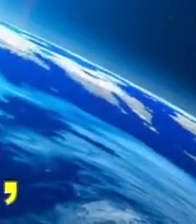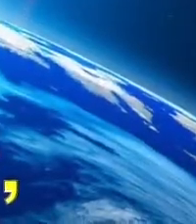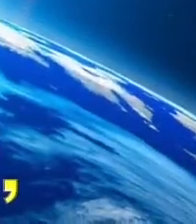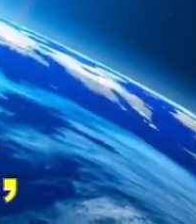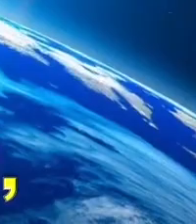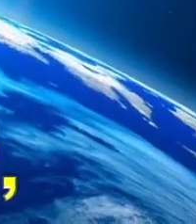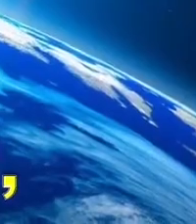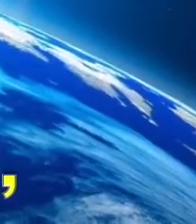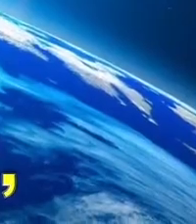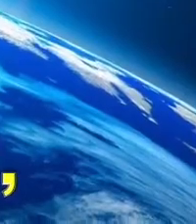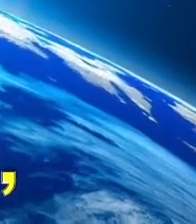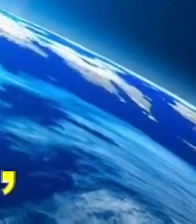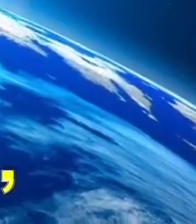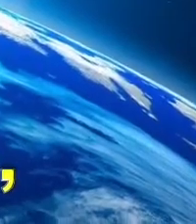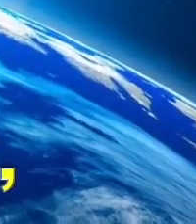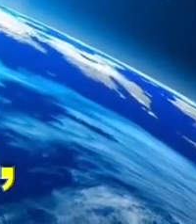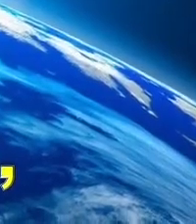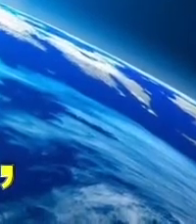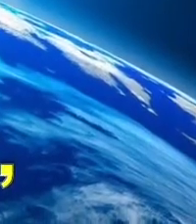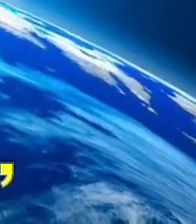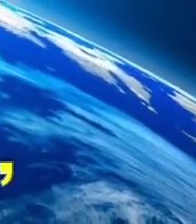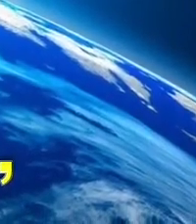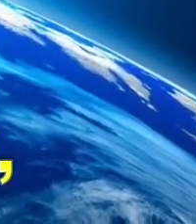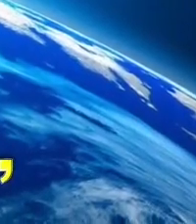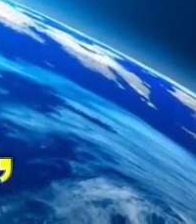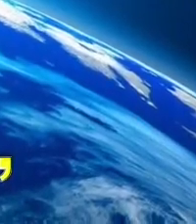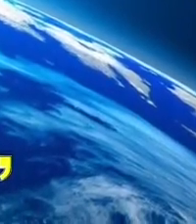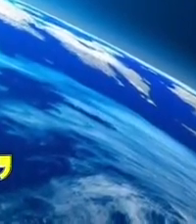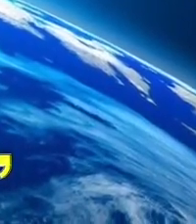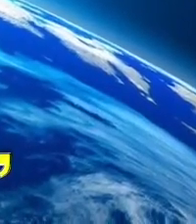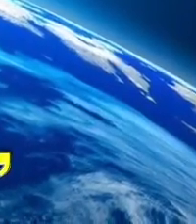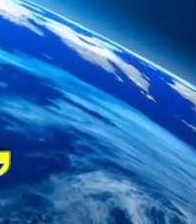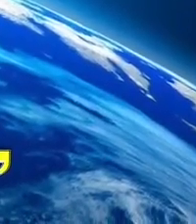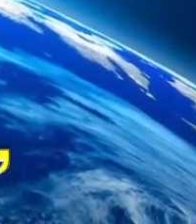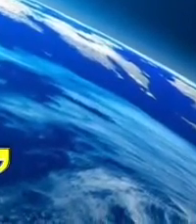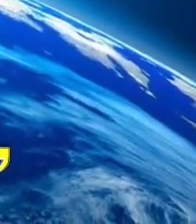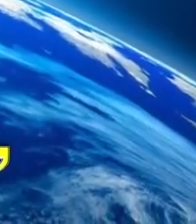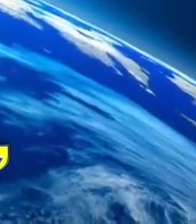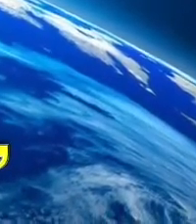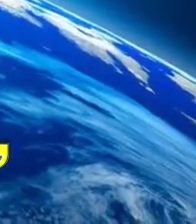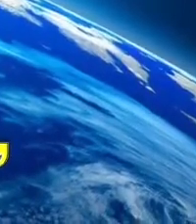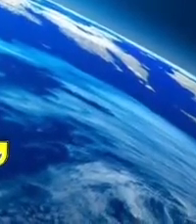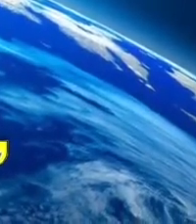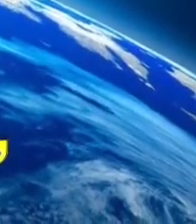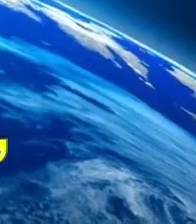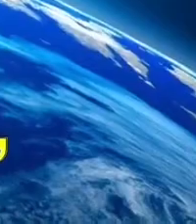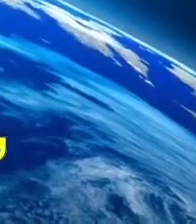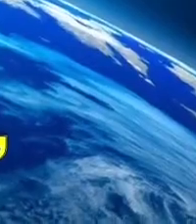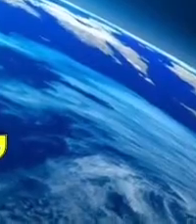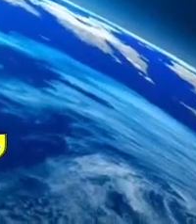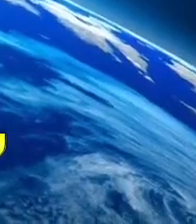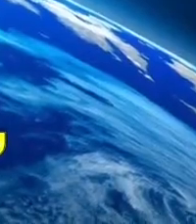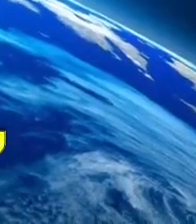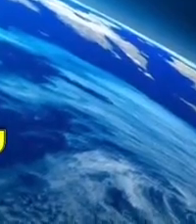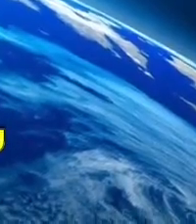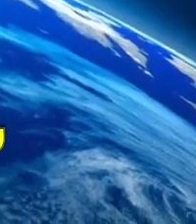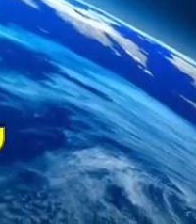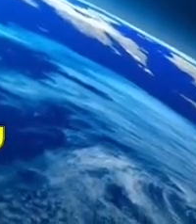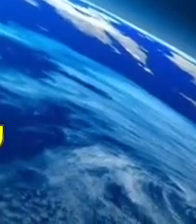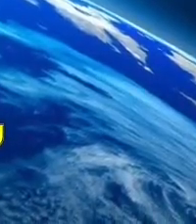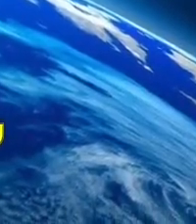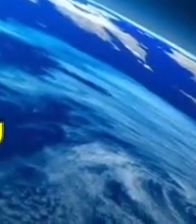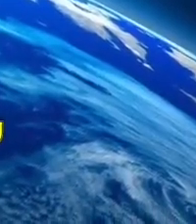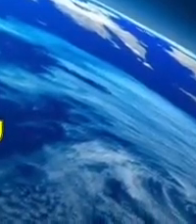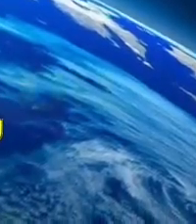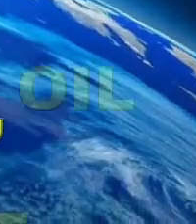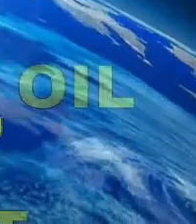to the New Jerusalem. He'll rescue those who faithfully walk in his life. We live in days of